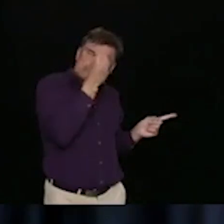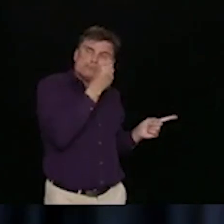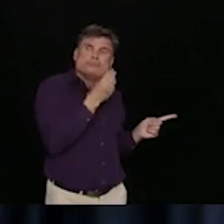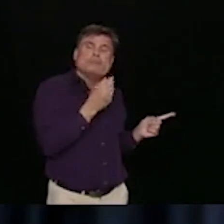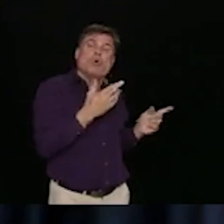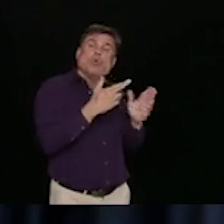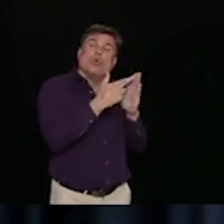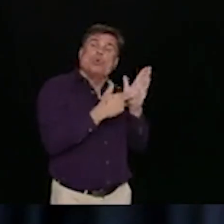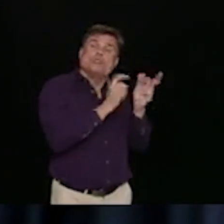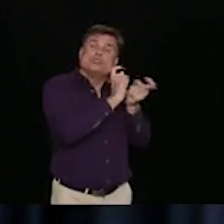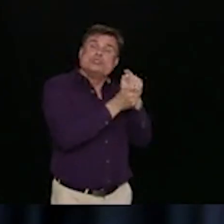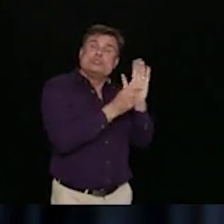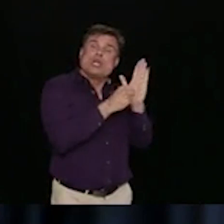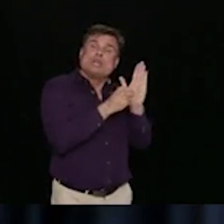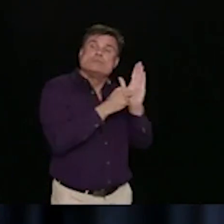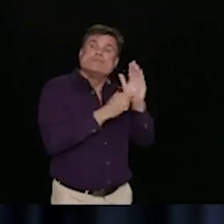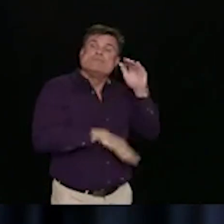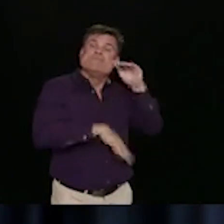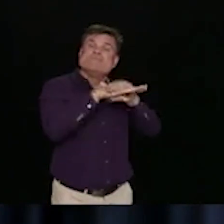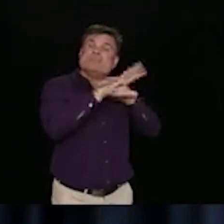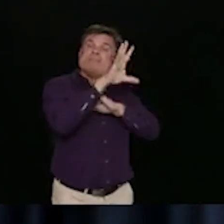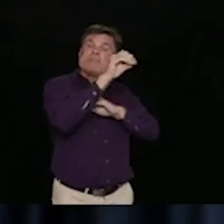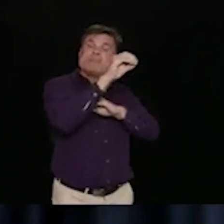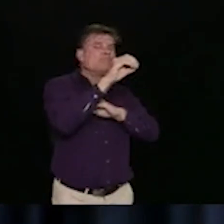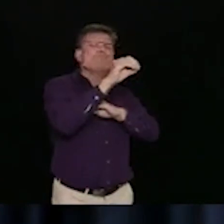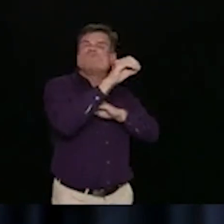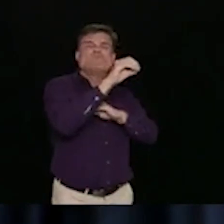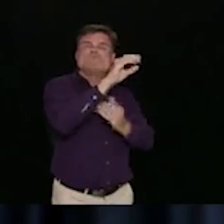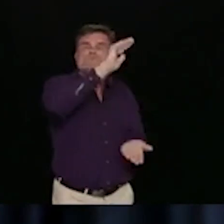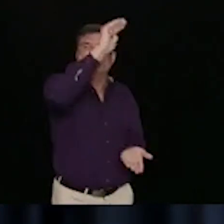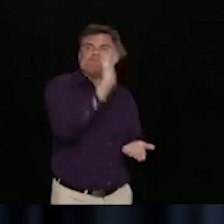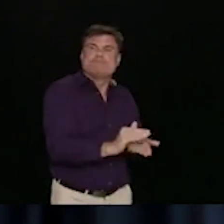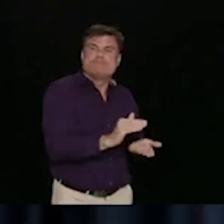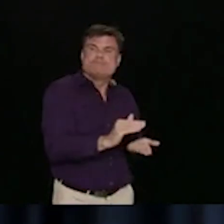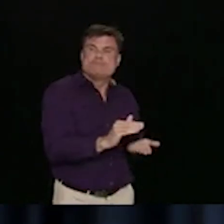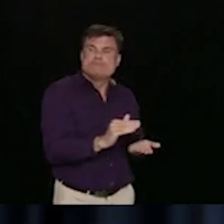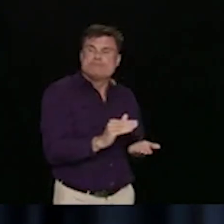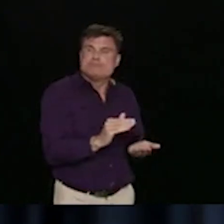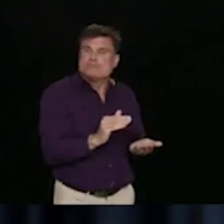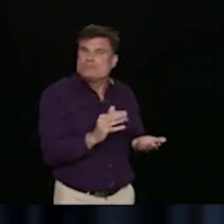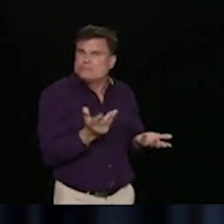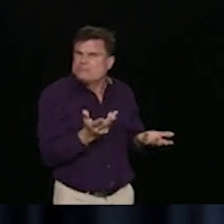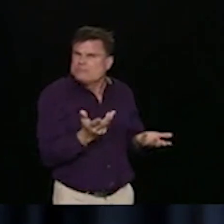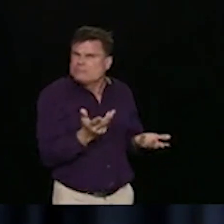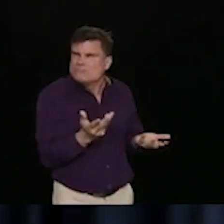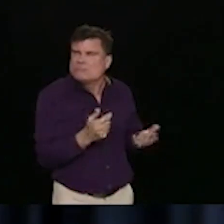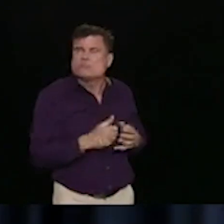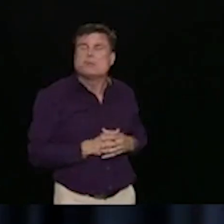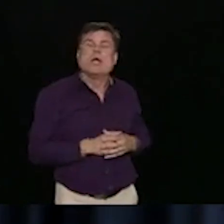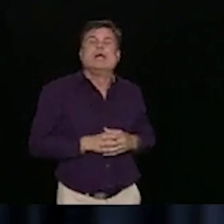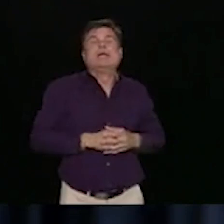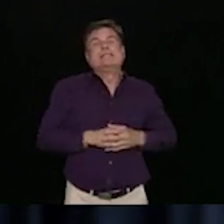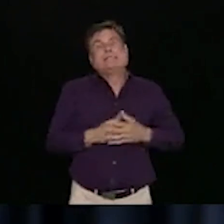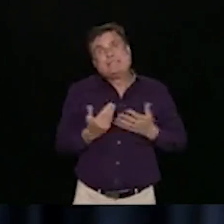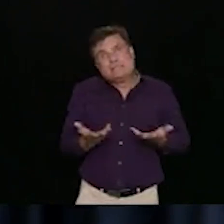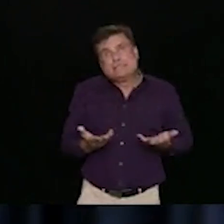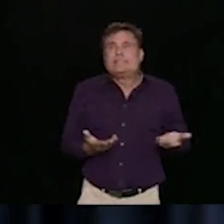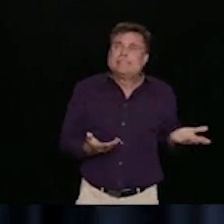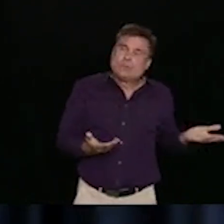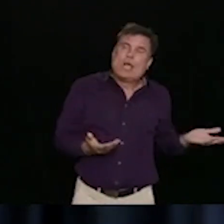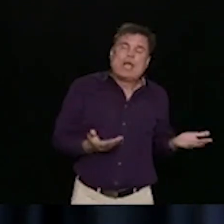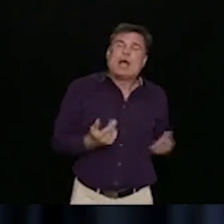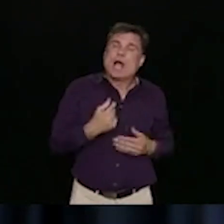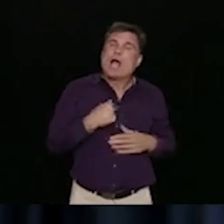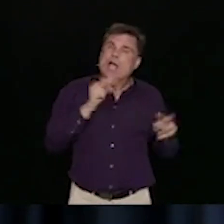Yeah, you know, there's lots of concerns about that and I look at what's happening in, well, particularly in the United States, but even in Montreal where they've had